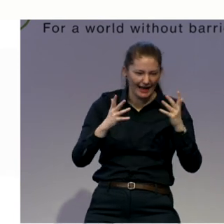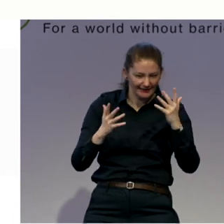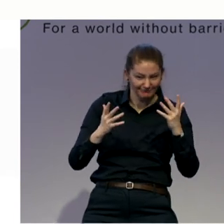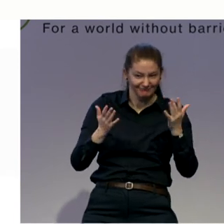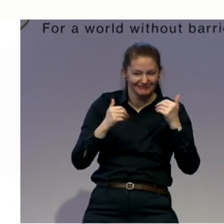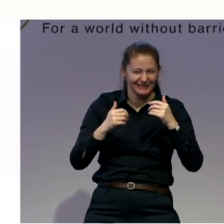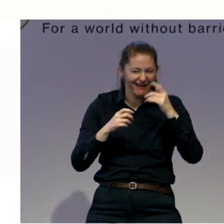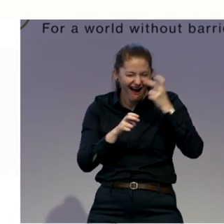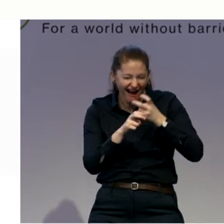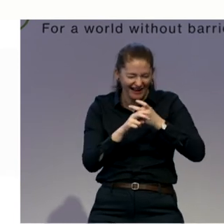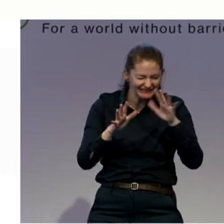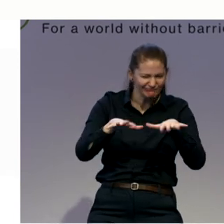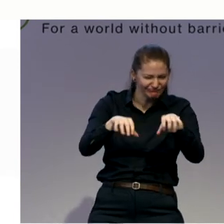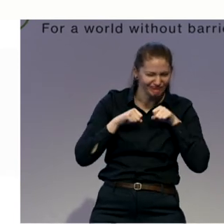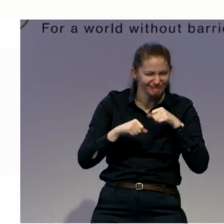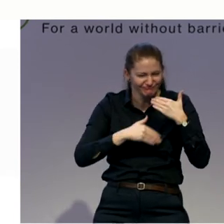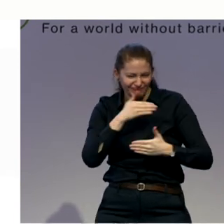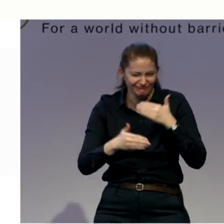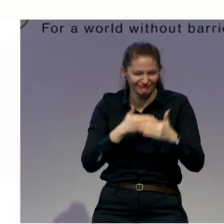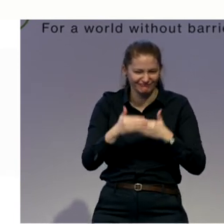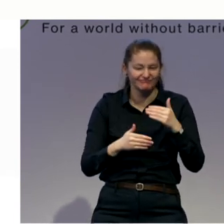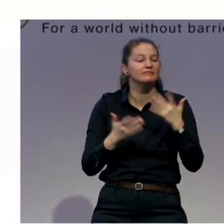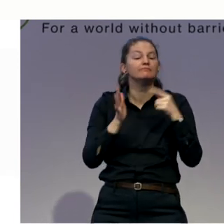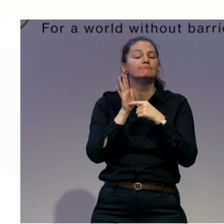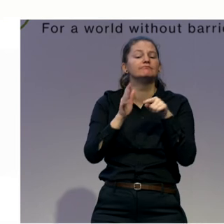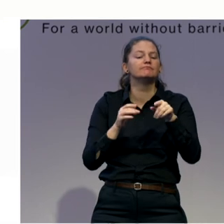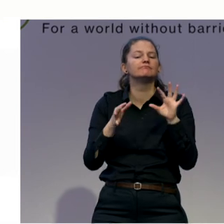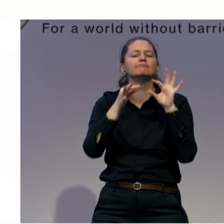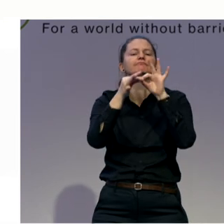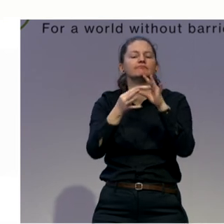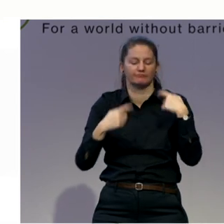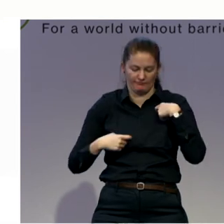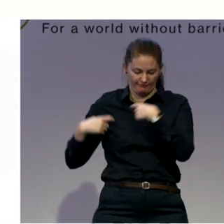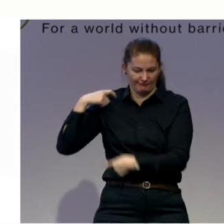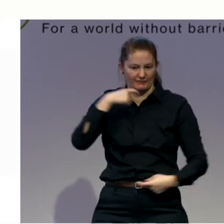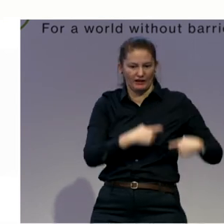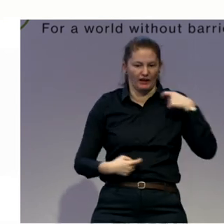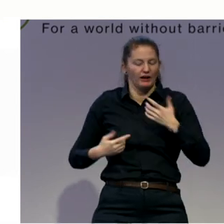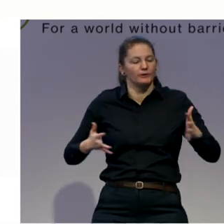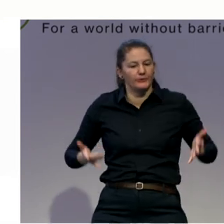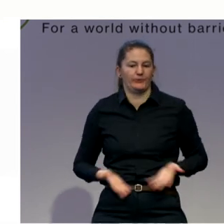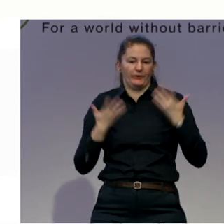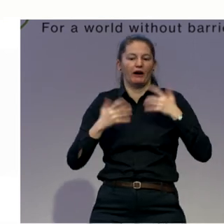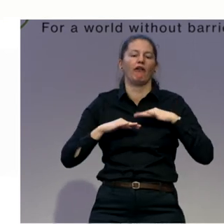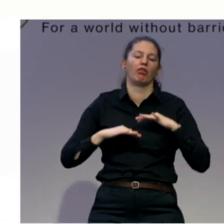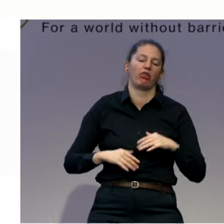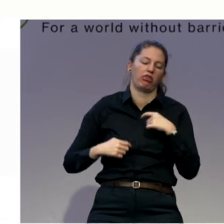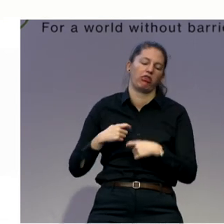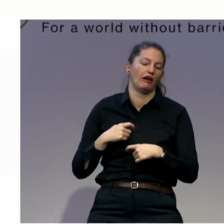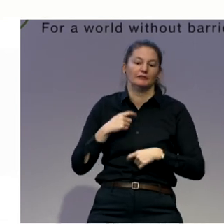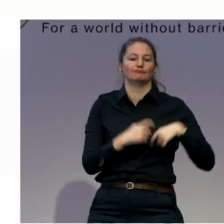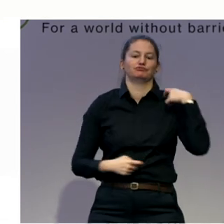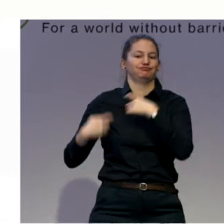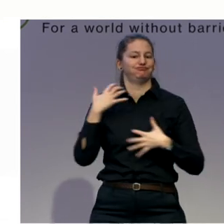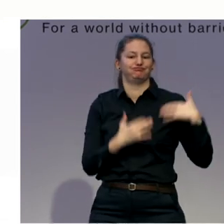circulation. To develop your core muscles. To develop your pelvis